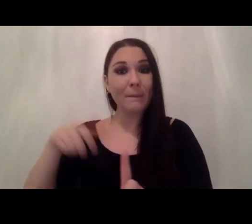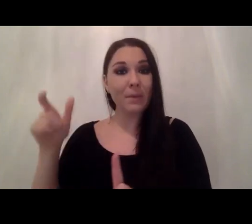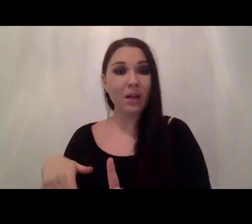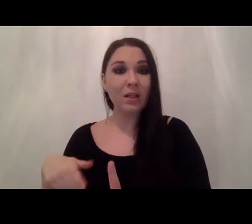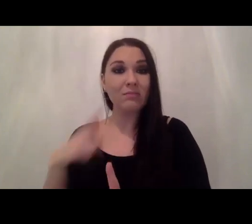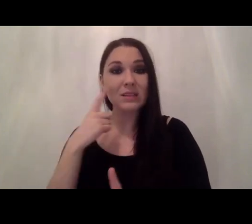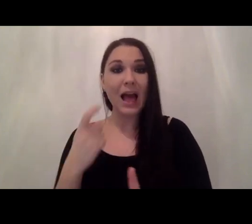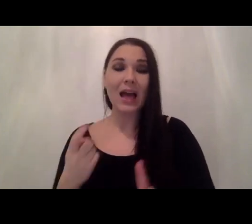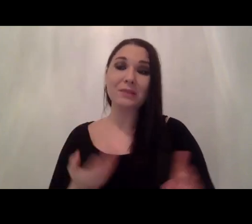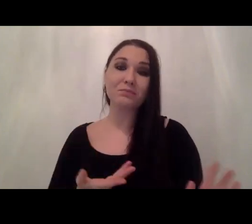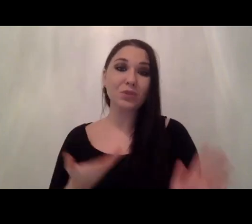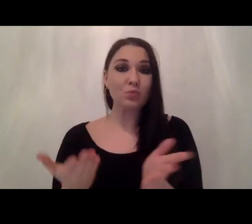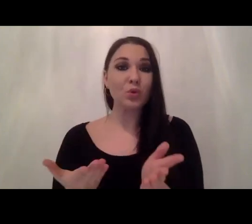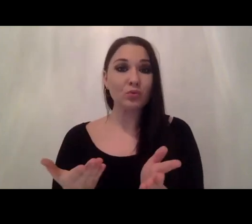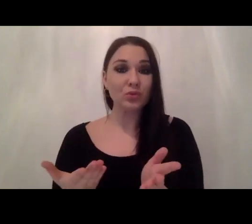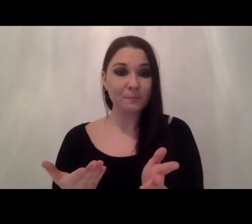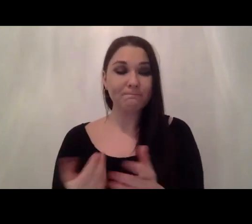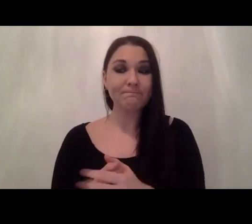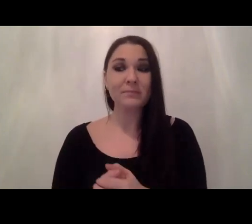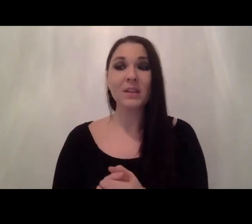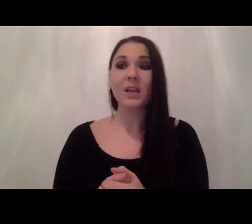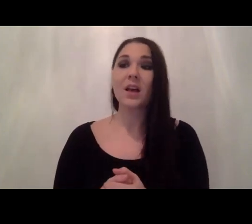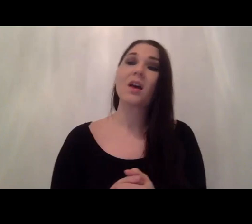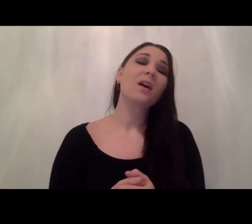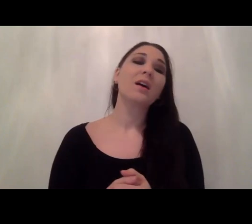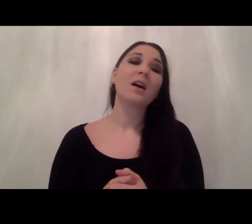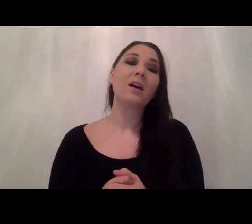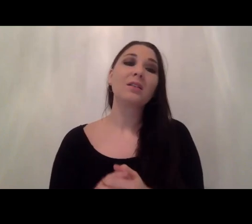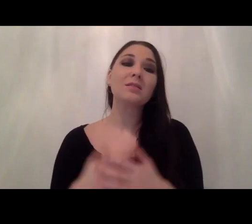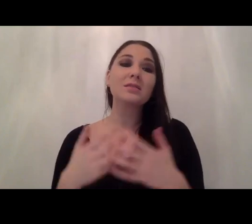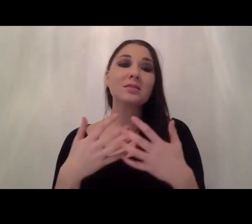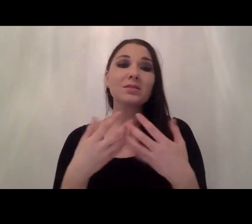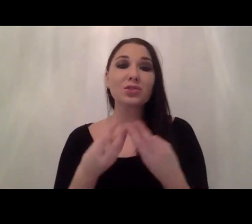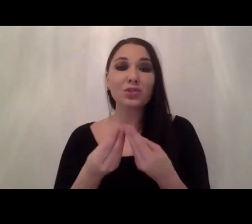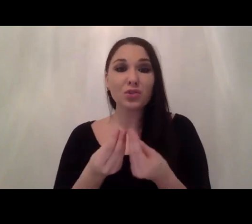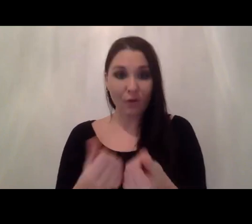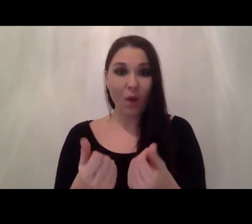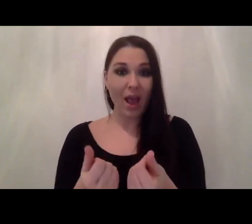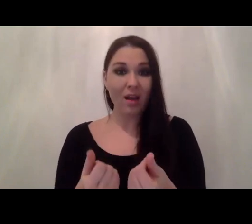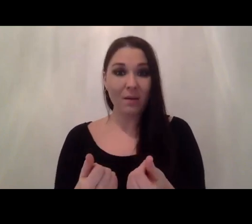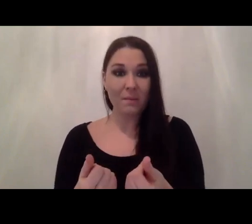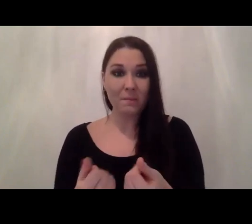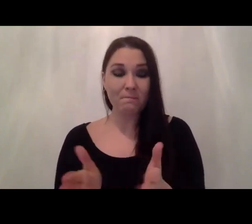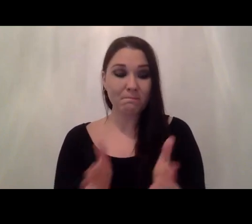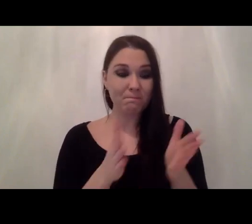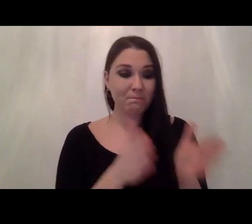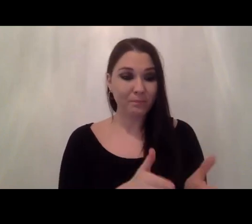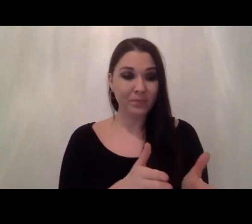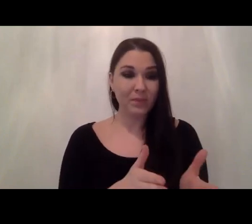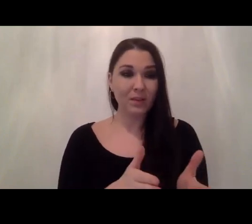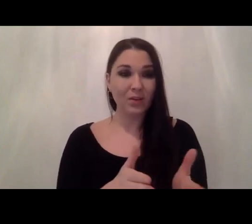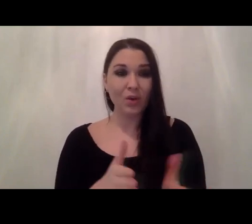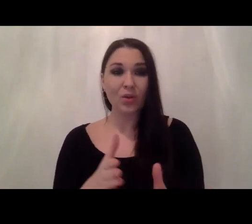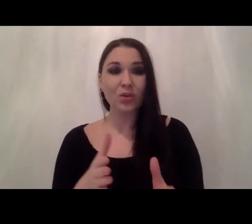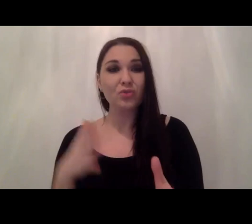field in the software side. There's also uh there are also applications at this point that really require